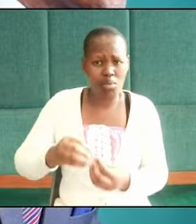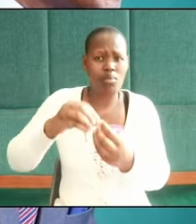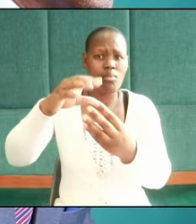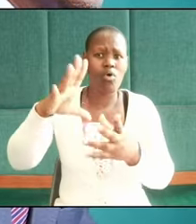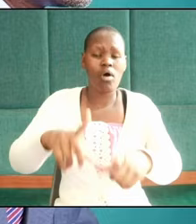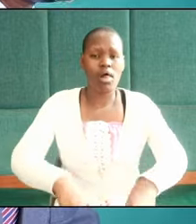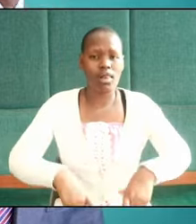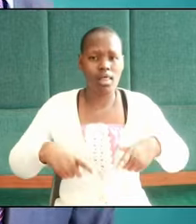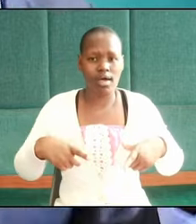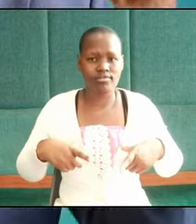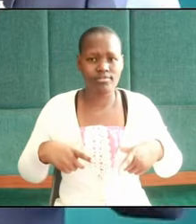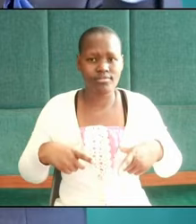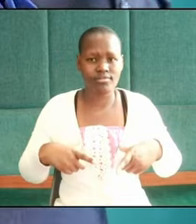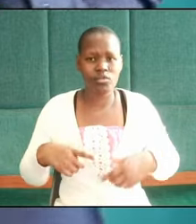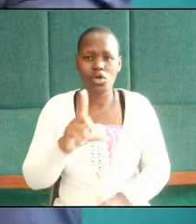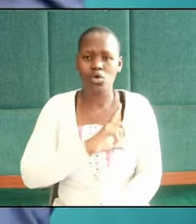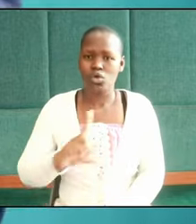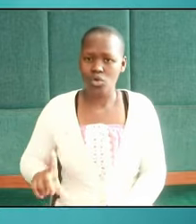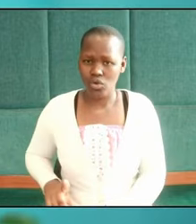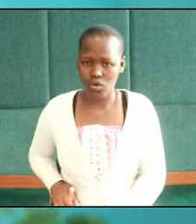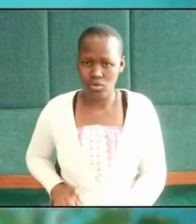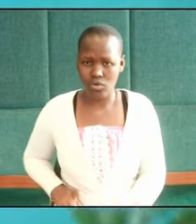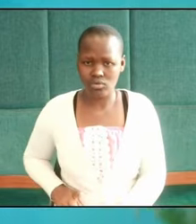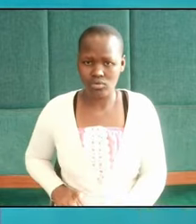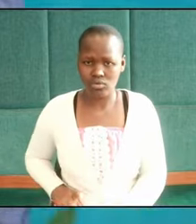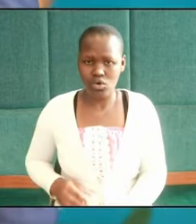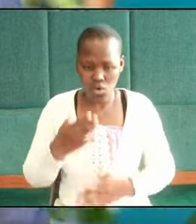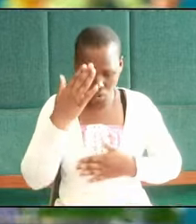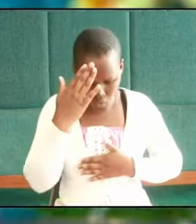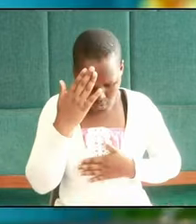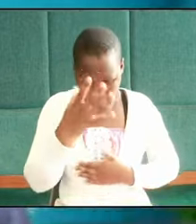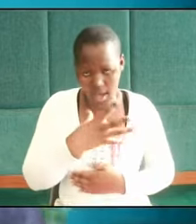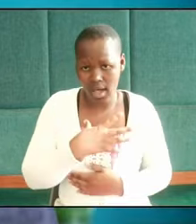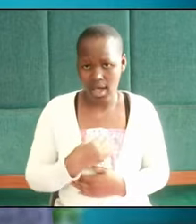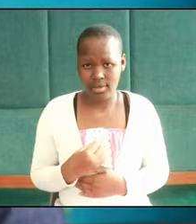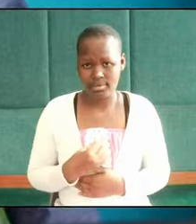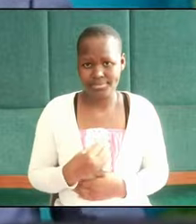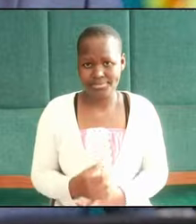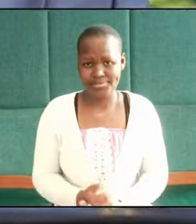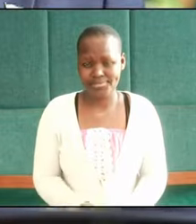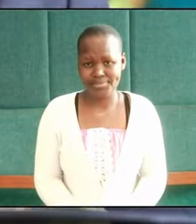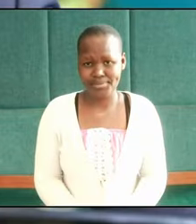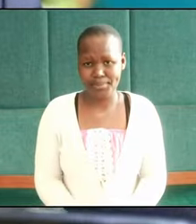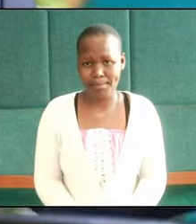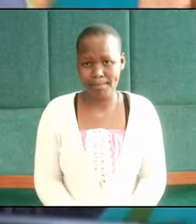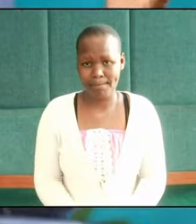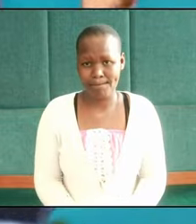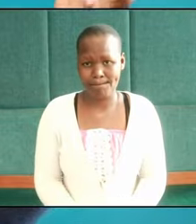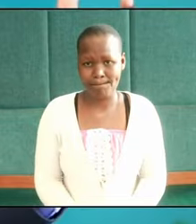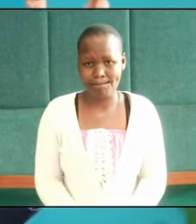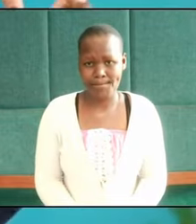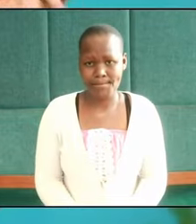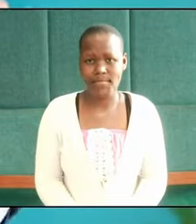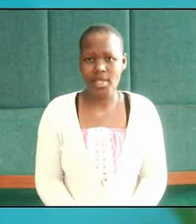life the Lord will honor and fight our battles it is